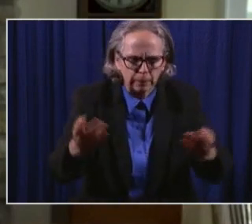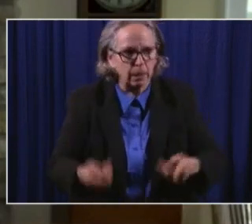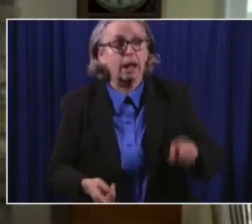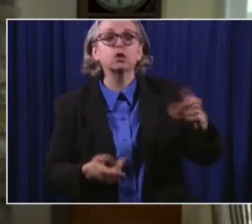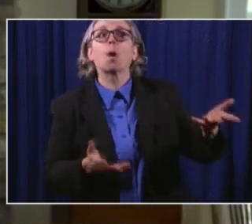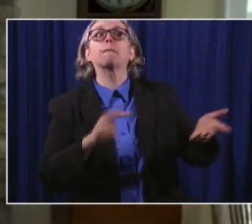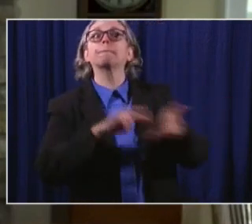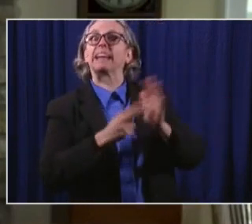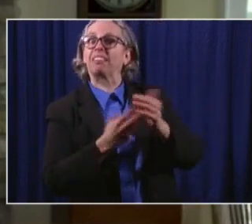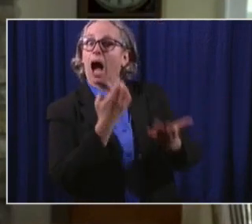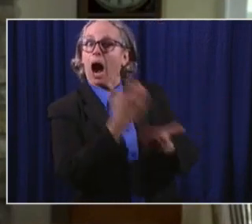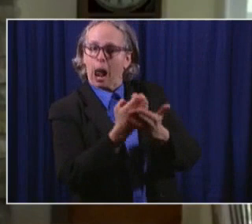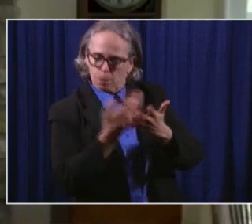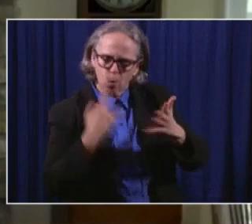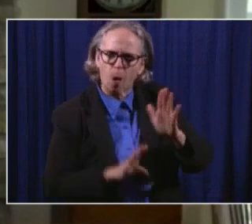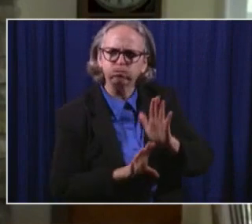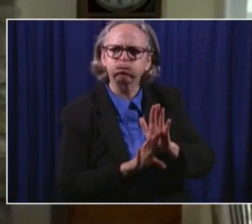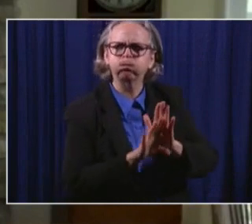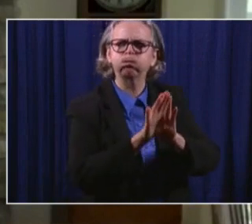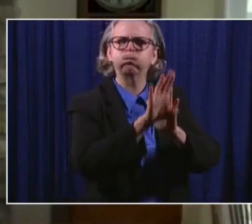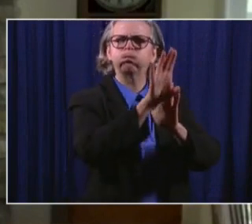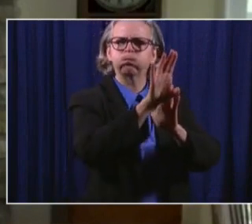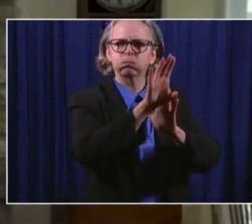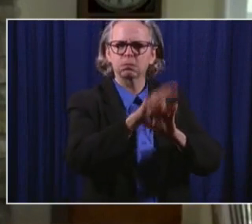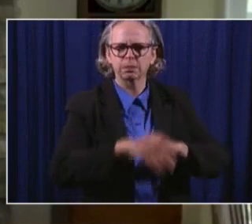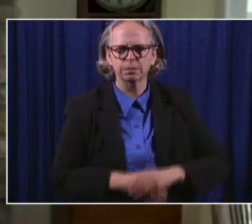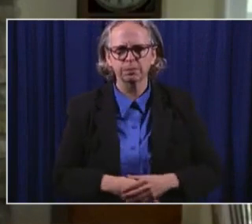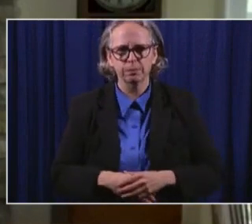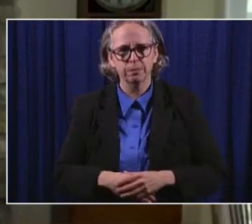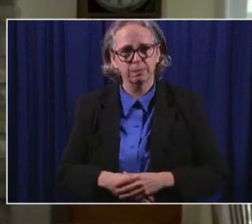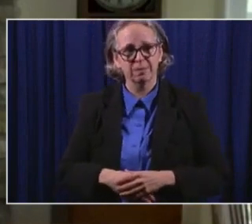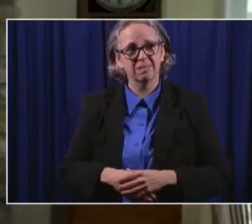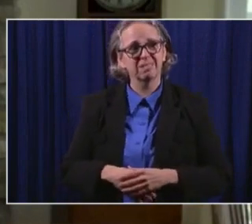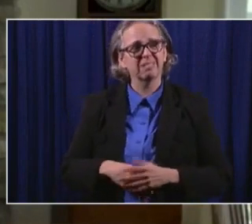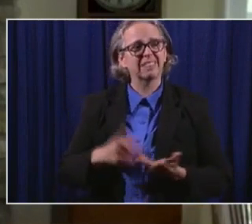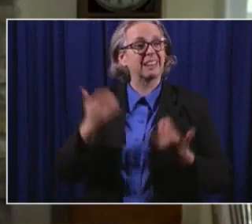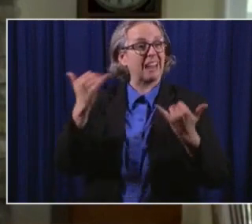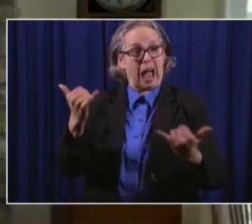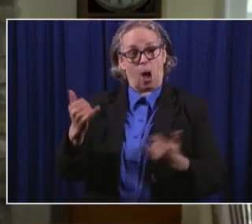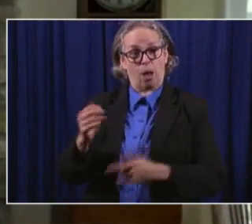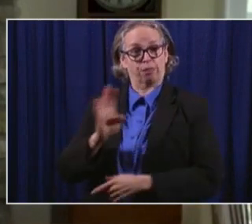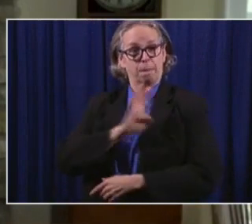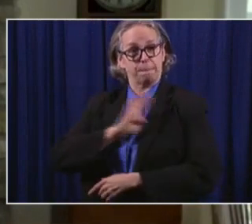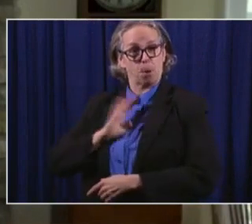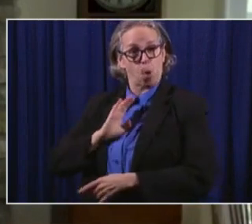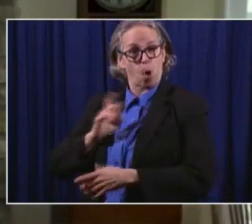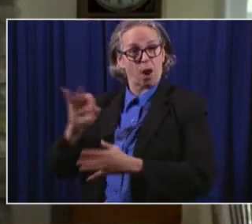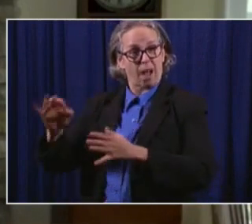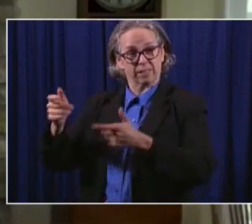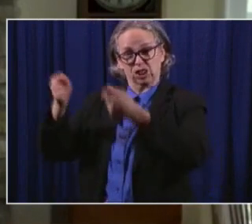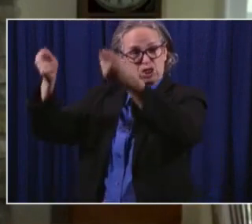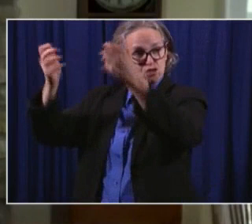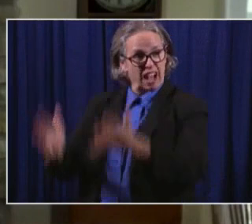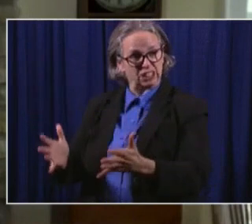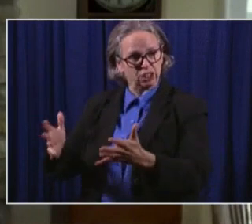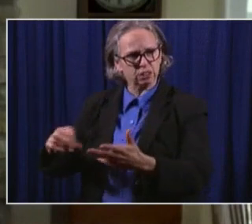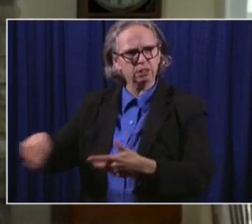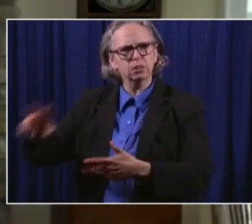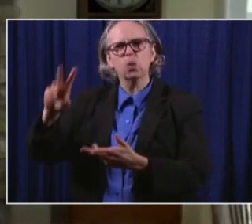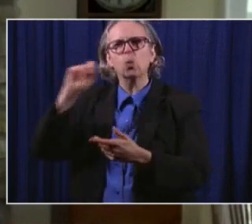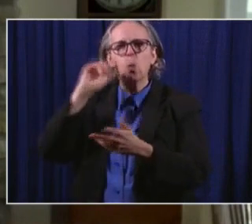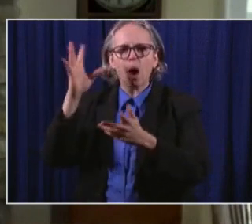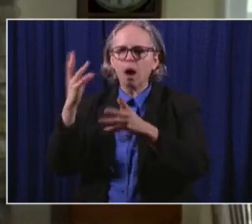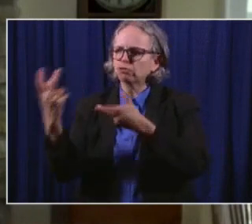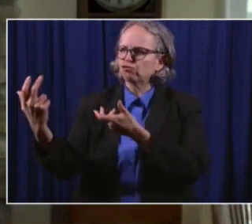BWC Board of Directors will host a special meeting, virtually, where they will vote on the requested $5 billion